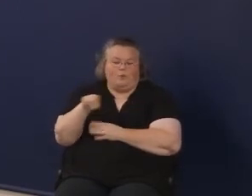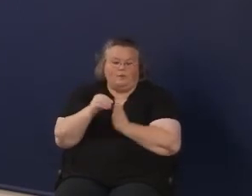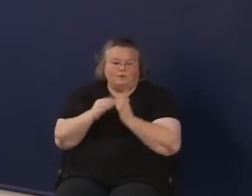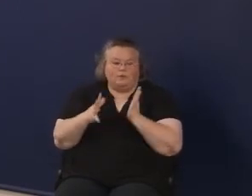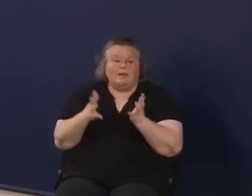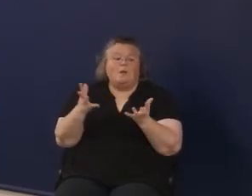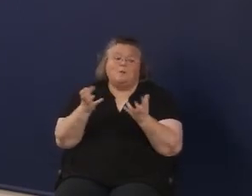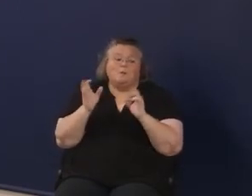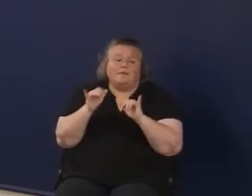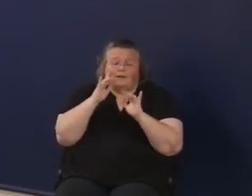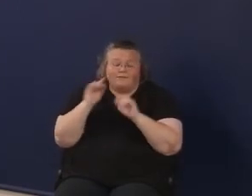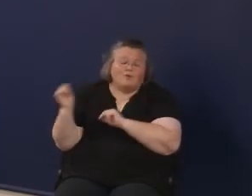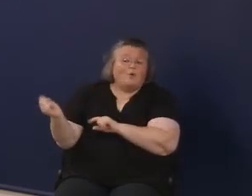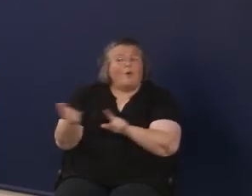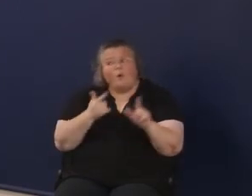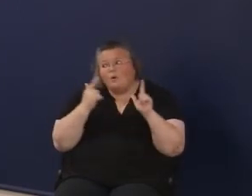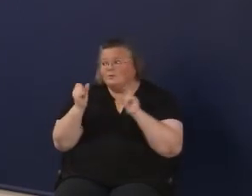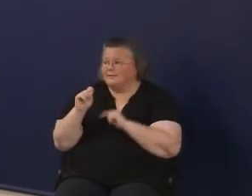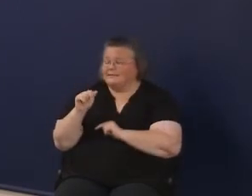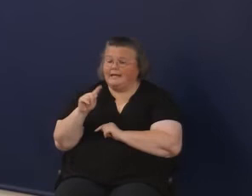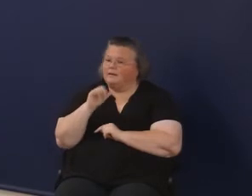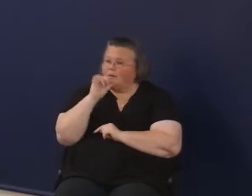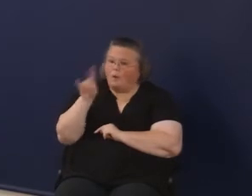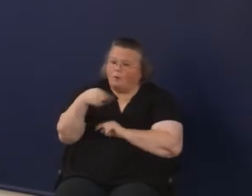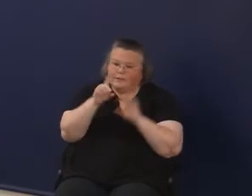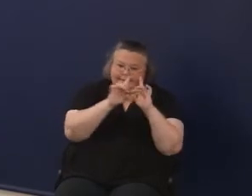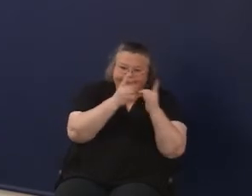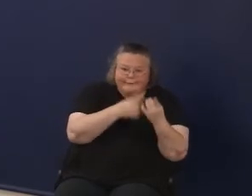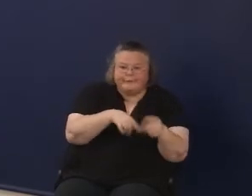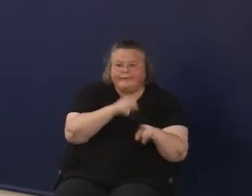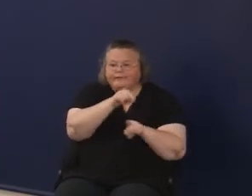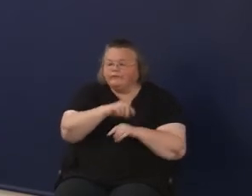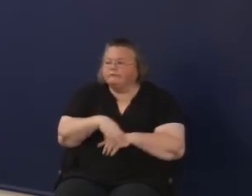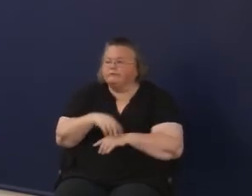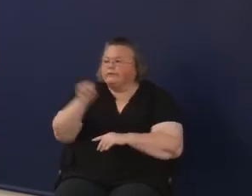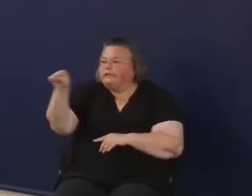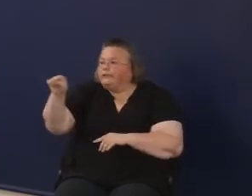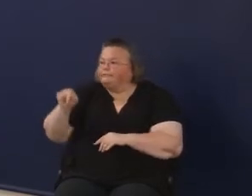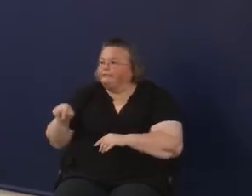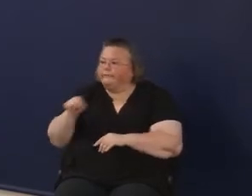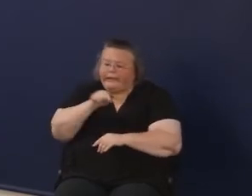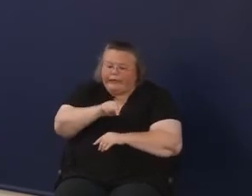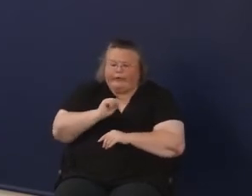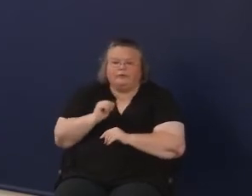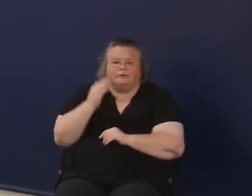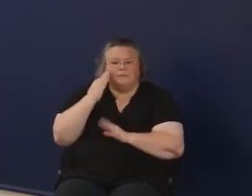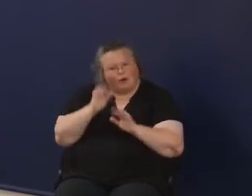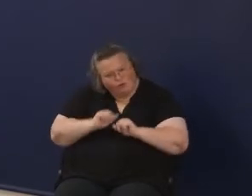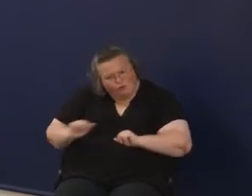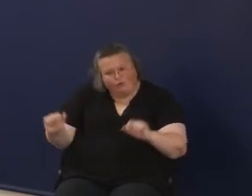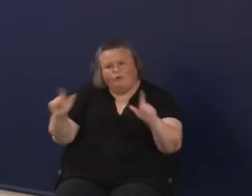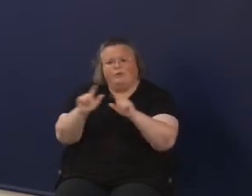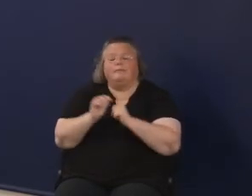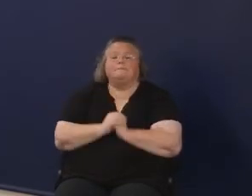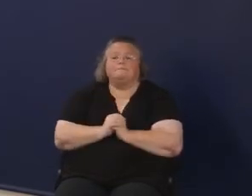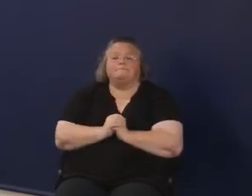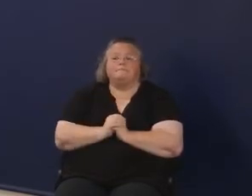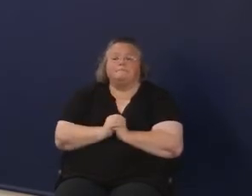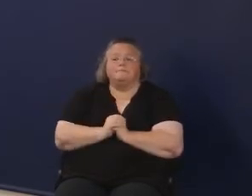want equitably across the entire state, not just district by district across the commonwealth. So the next slide,